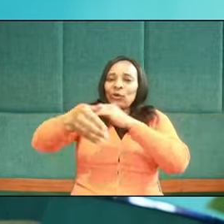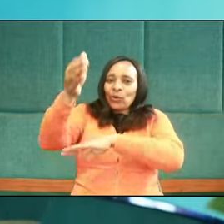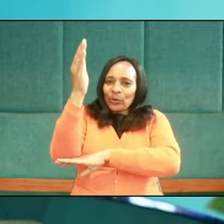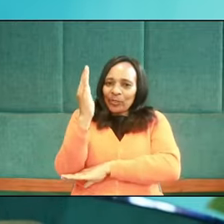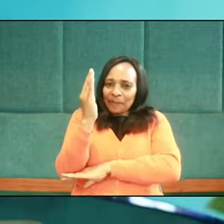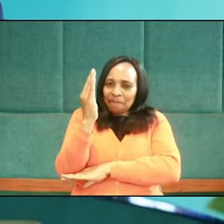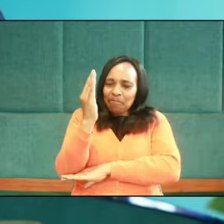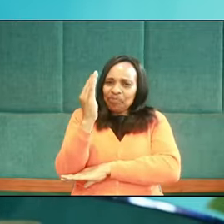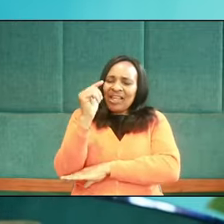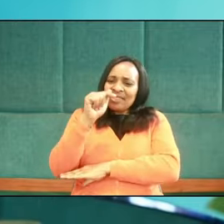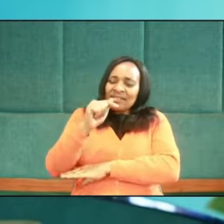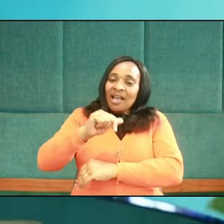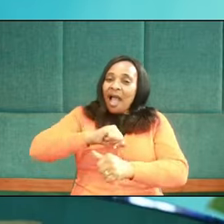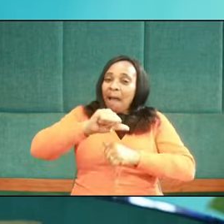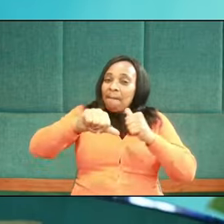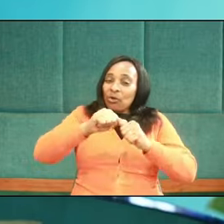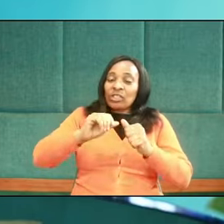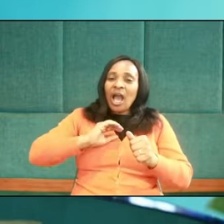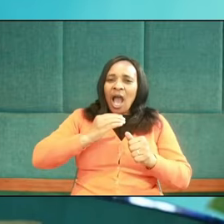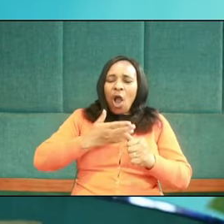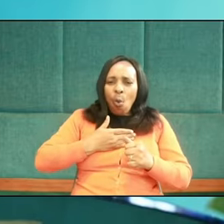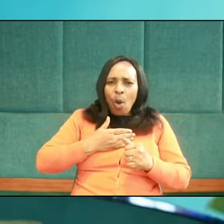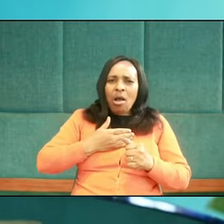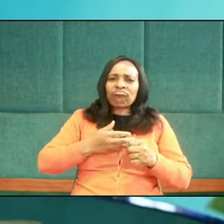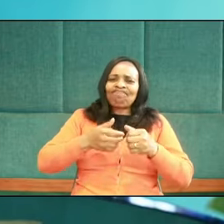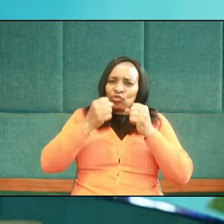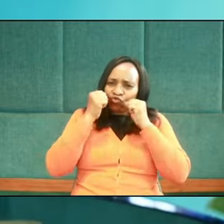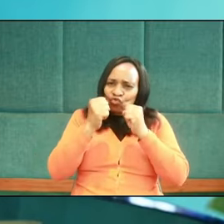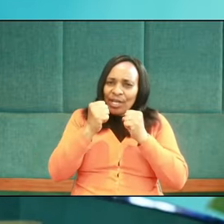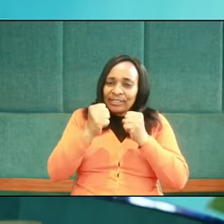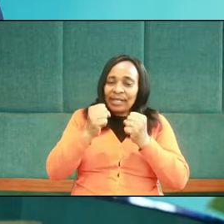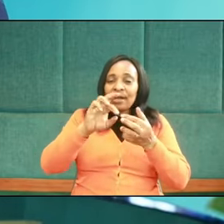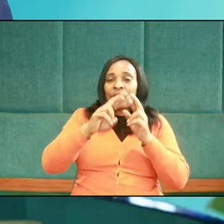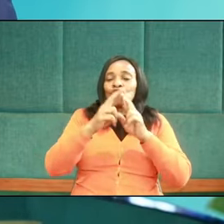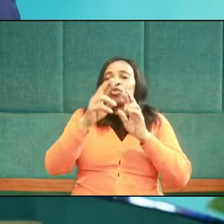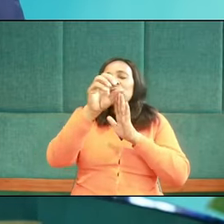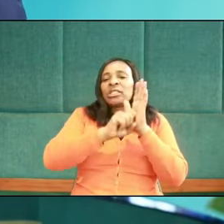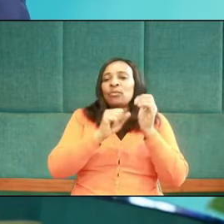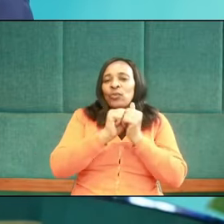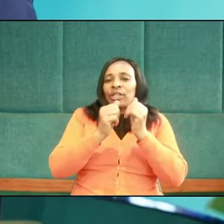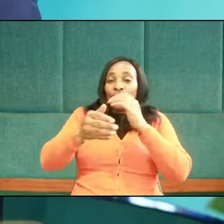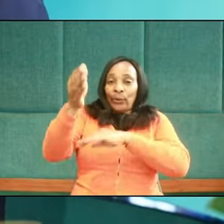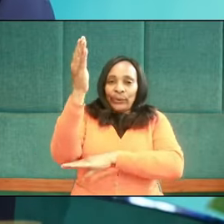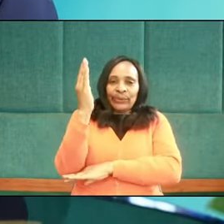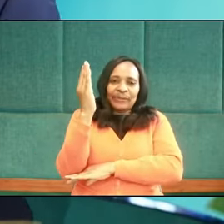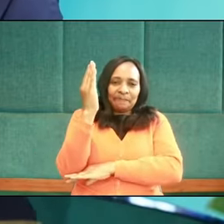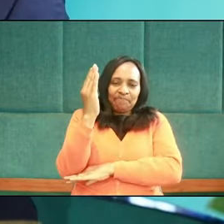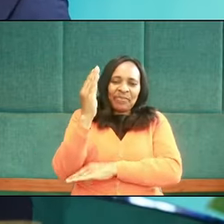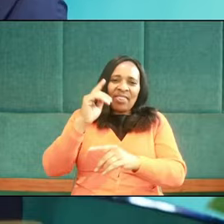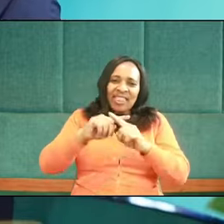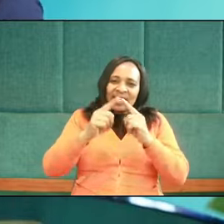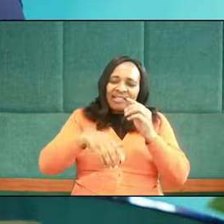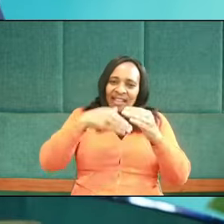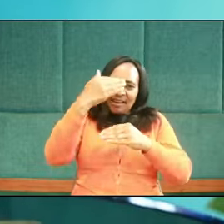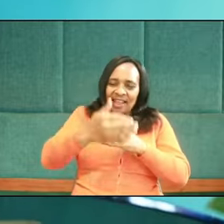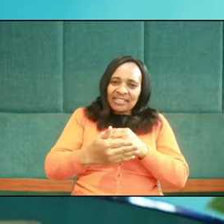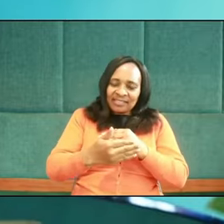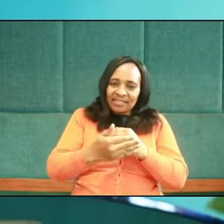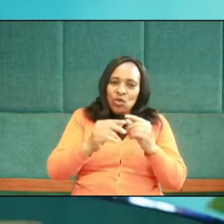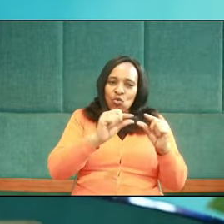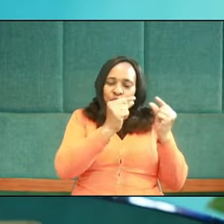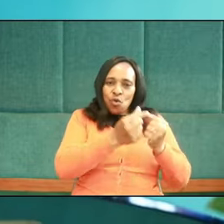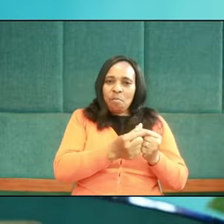They are about our vertical relationship, our relationship with God. Then the next set of